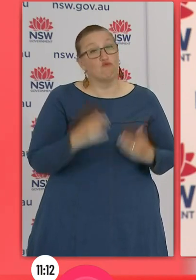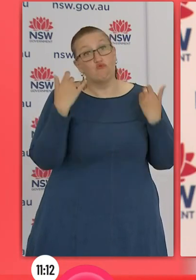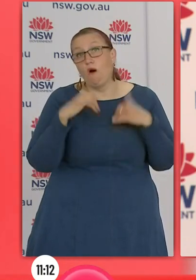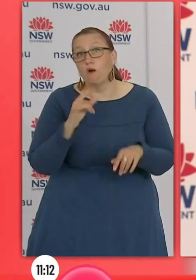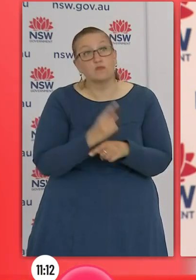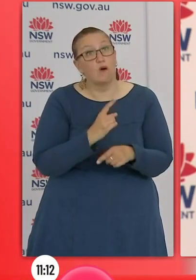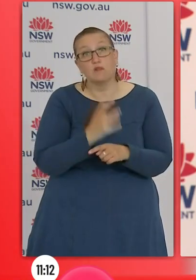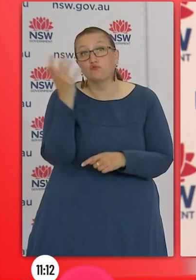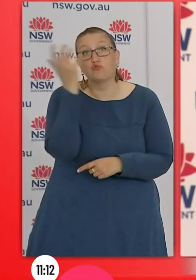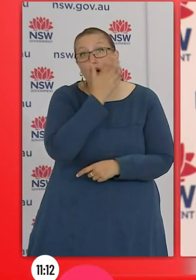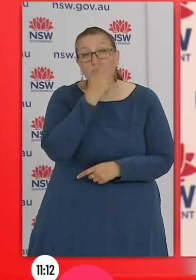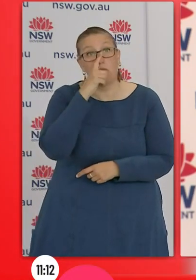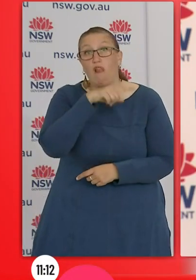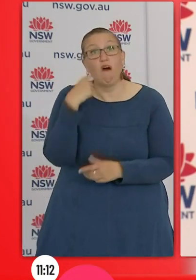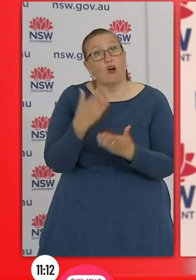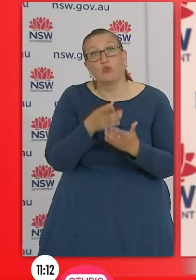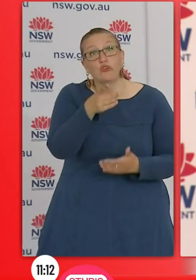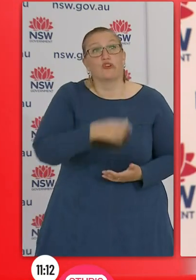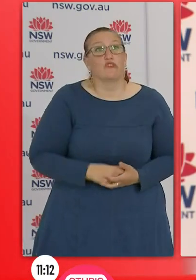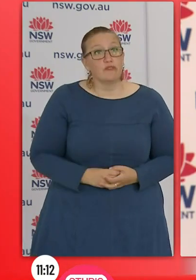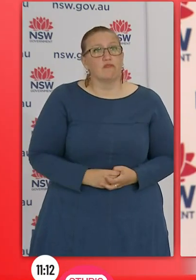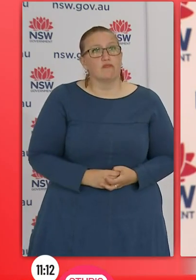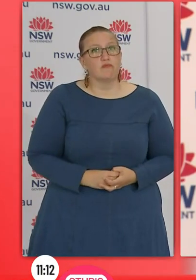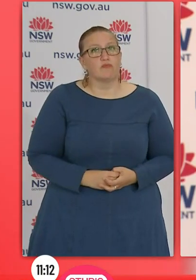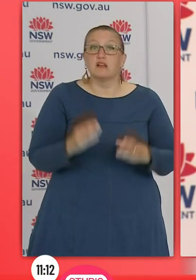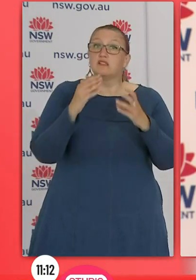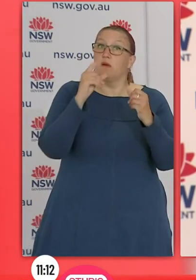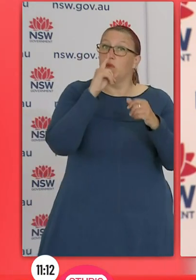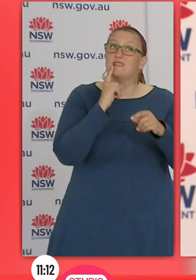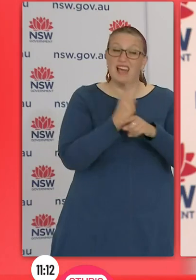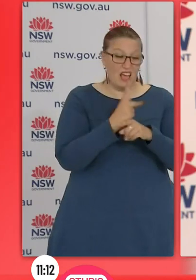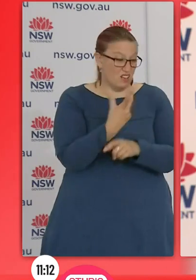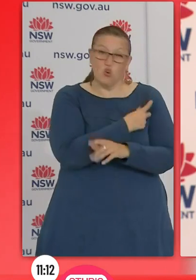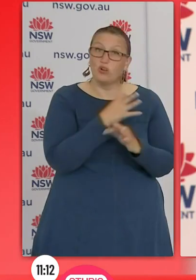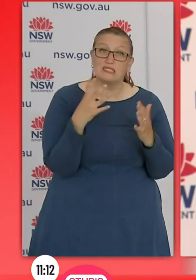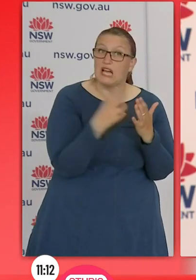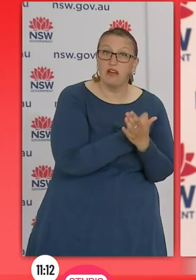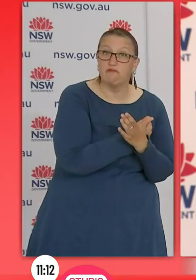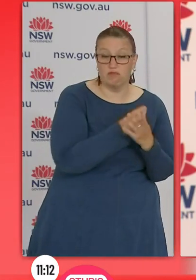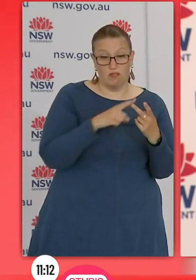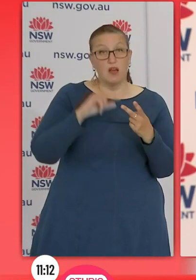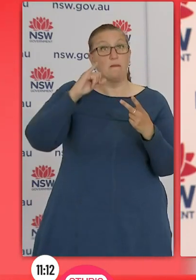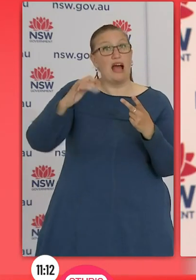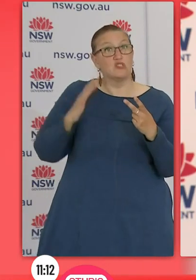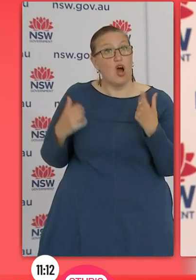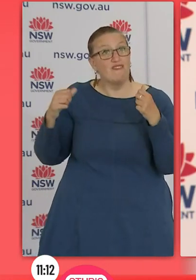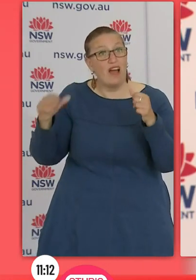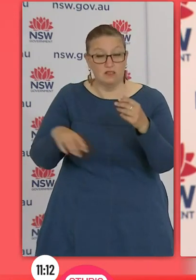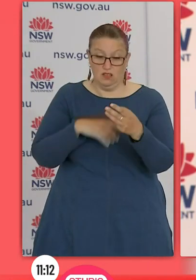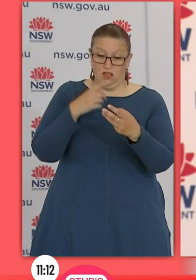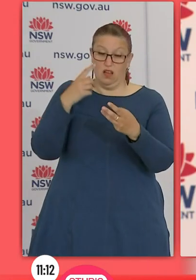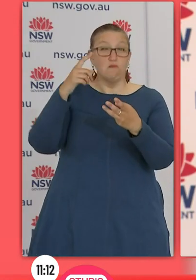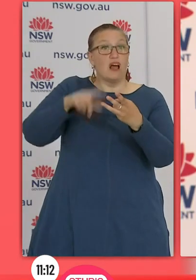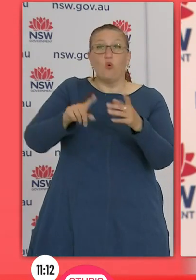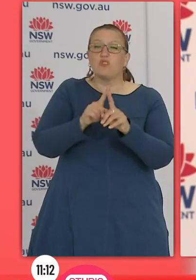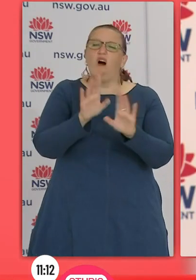on the safety profile, on the side effect of the vaccination and to lesser extent on their efficacy. And as a